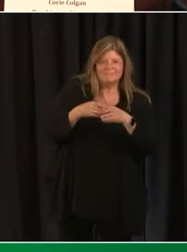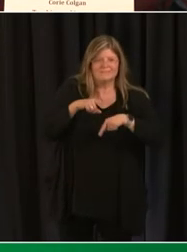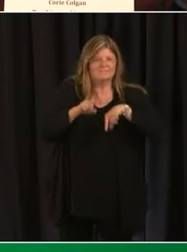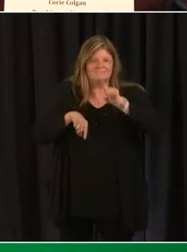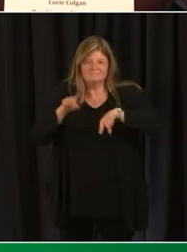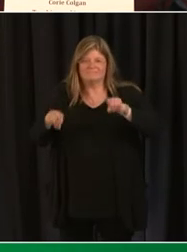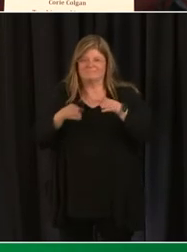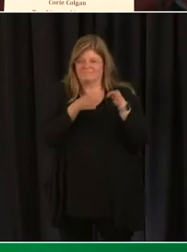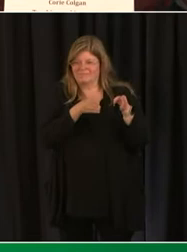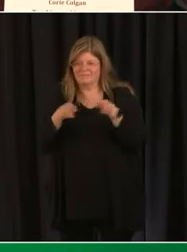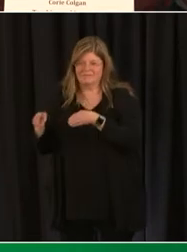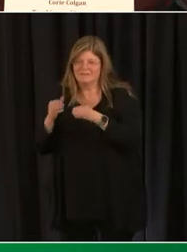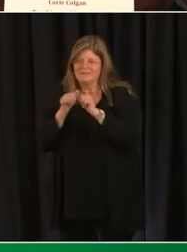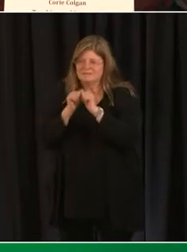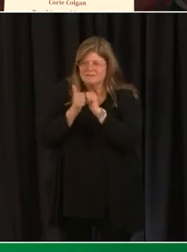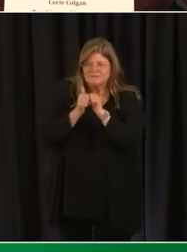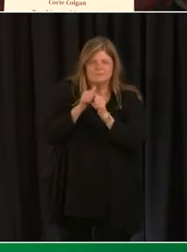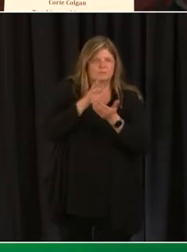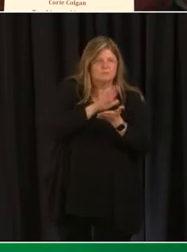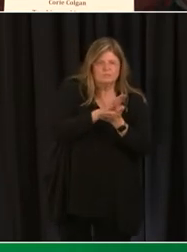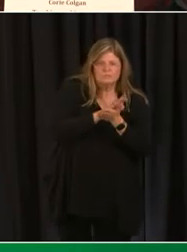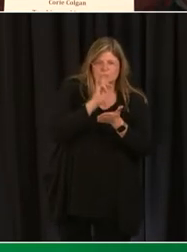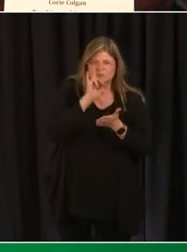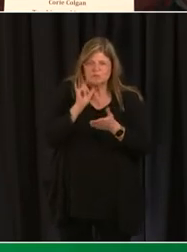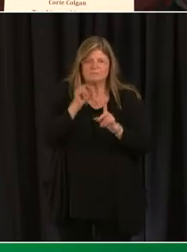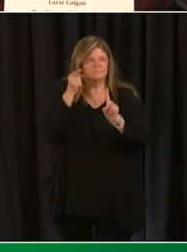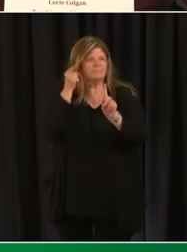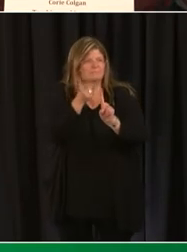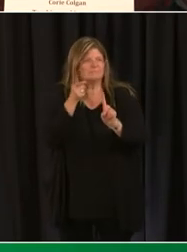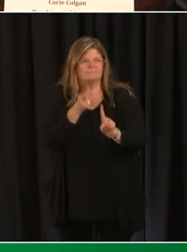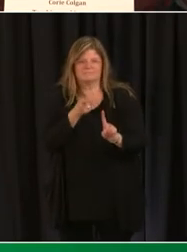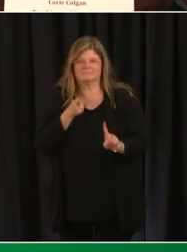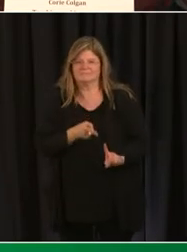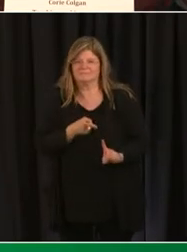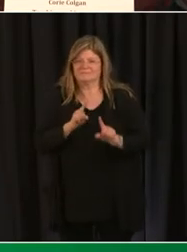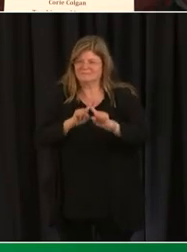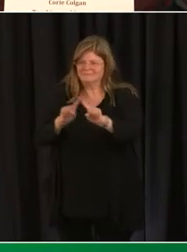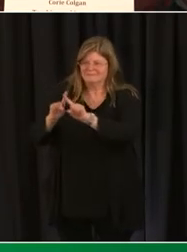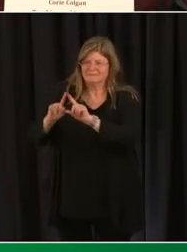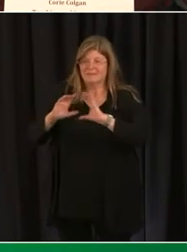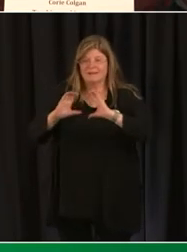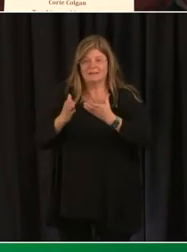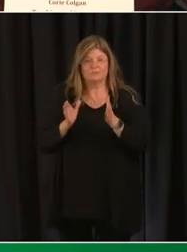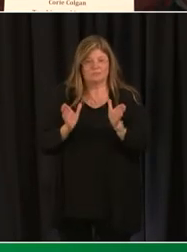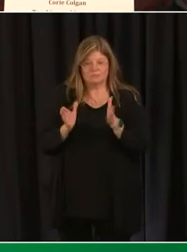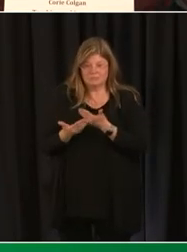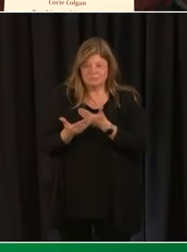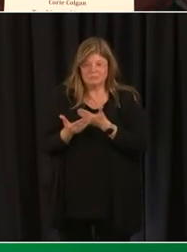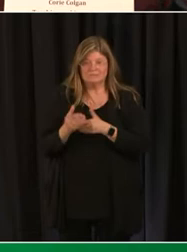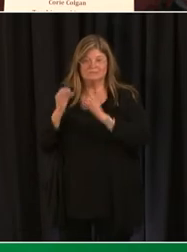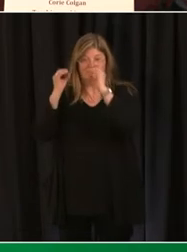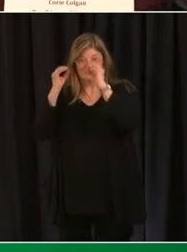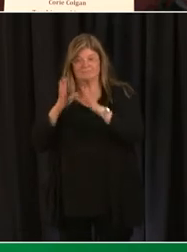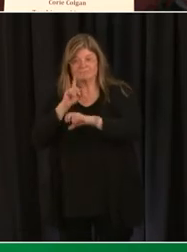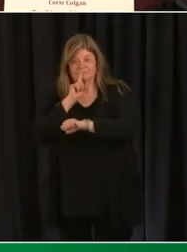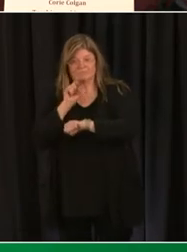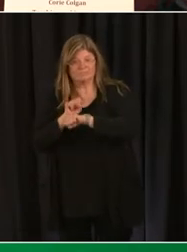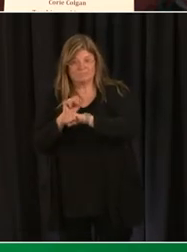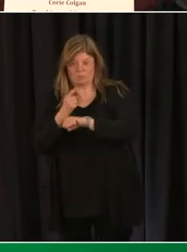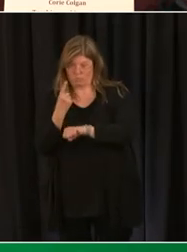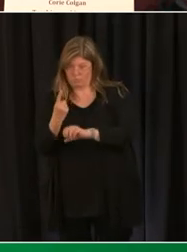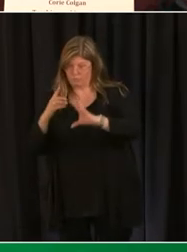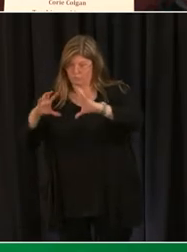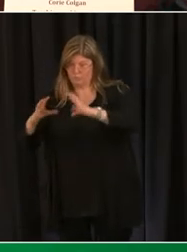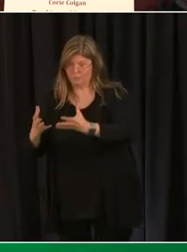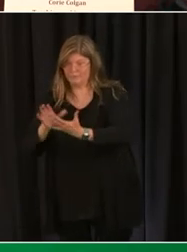do they play out in different schools what are some spotlights of what it looks like in different classrooms whether the teacher is working with one group of